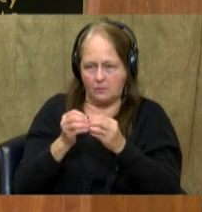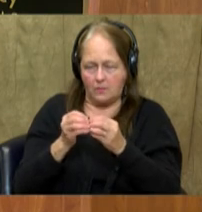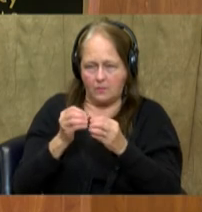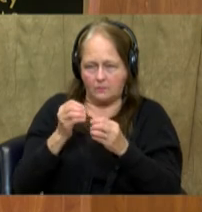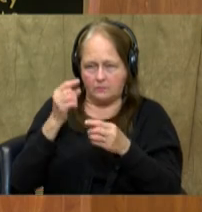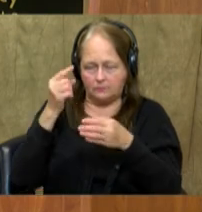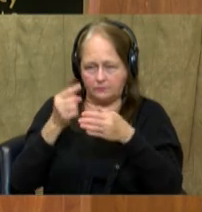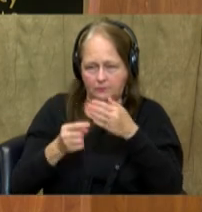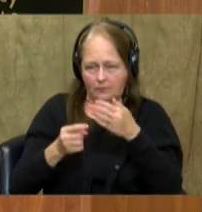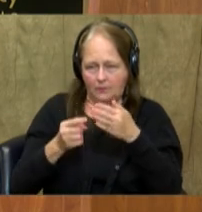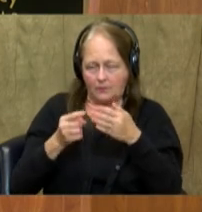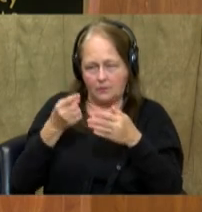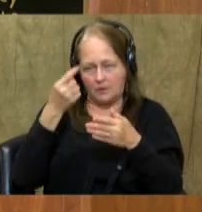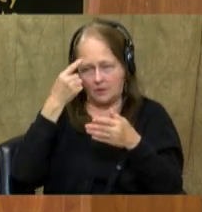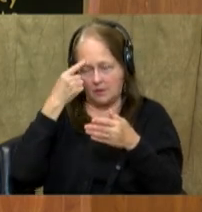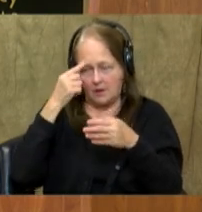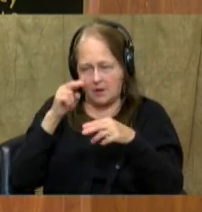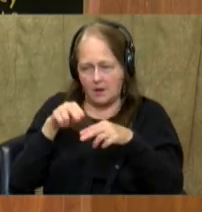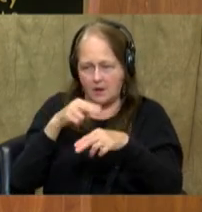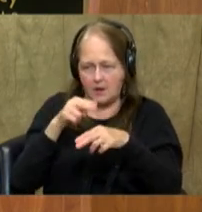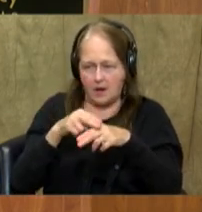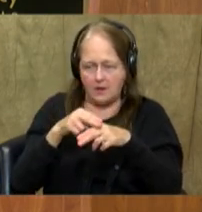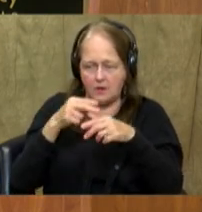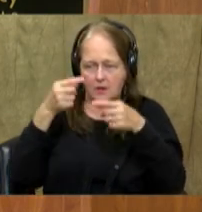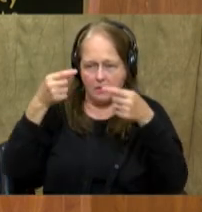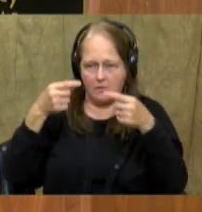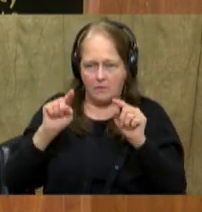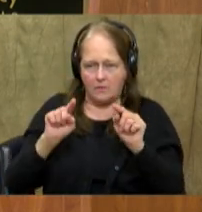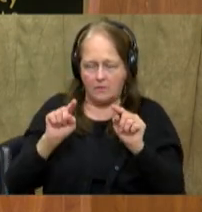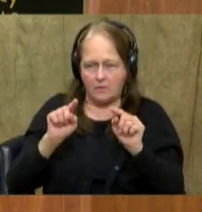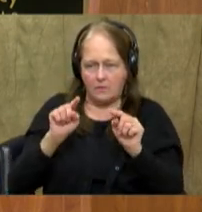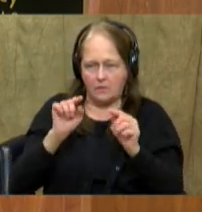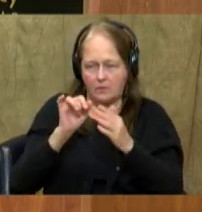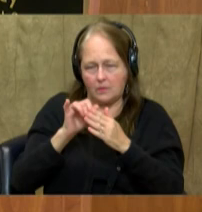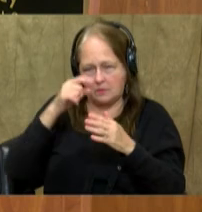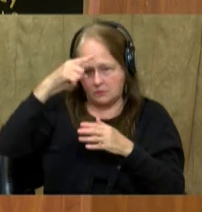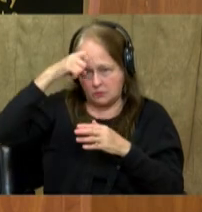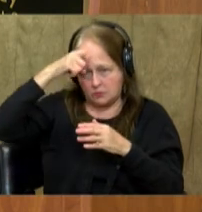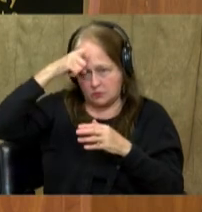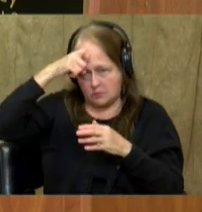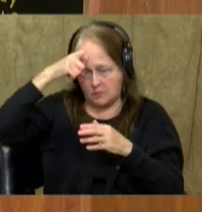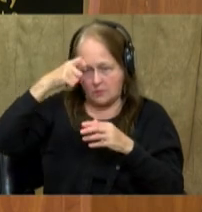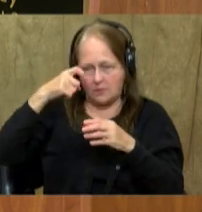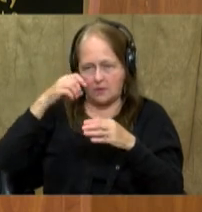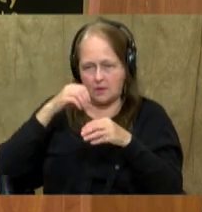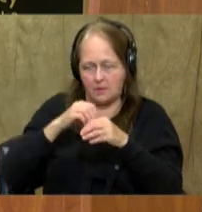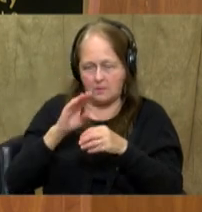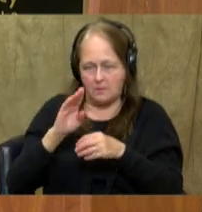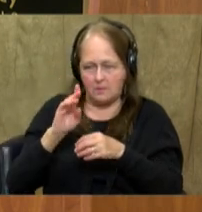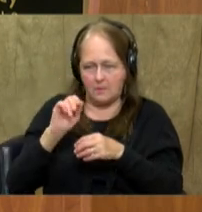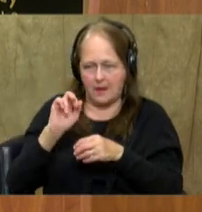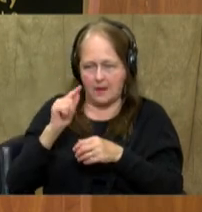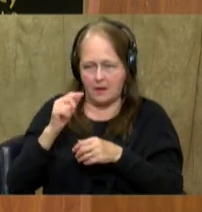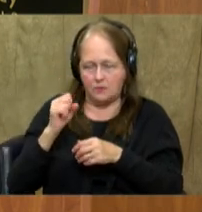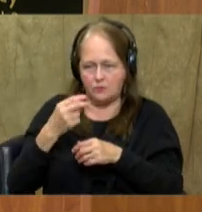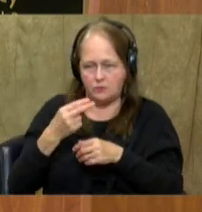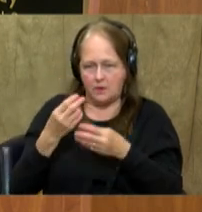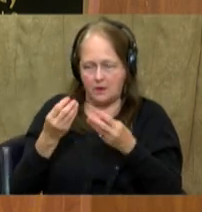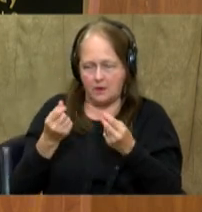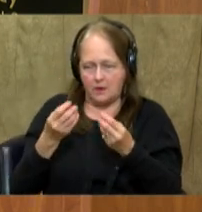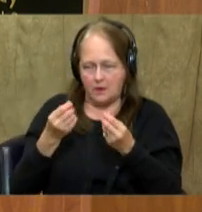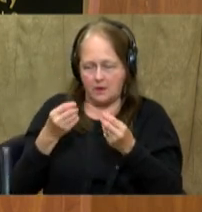All right. So which of these natural hazards frequently accompany the summer monsoon season in Bangladesh? Is it